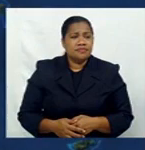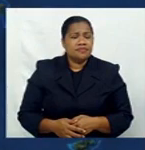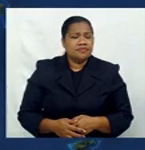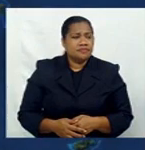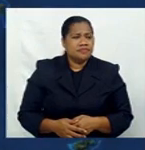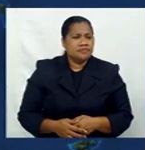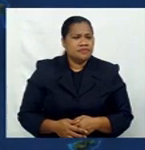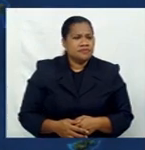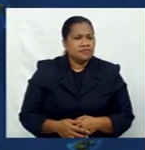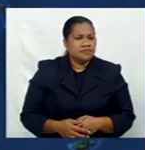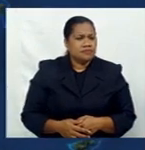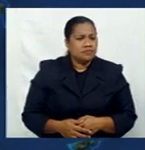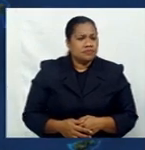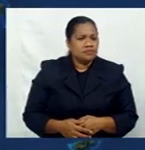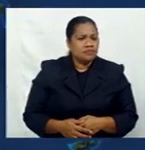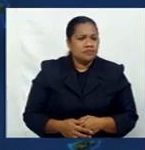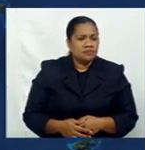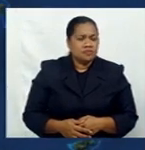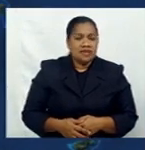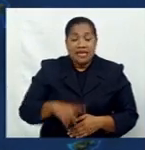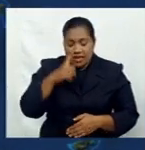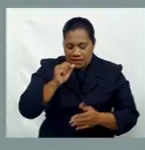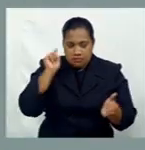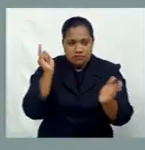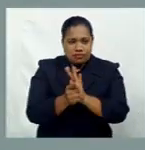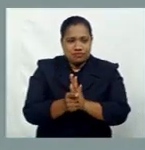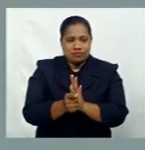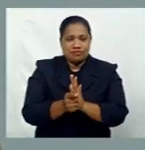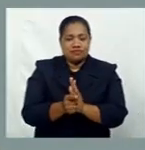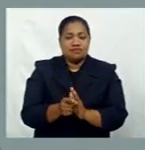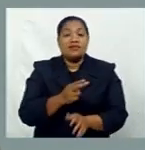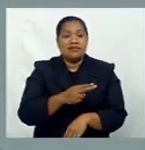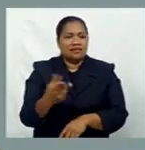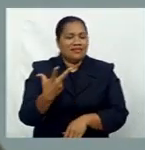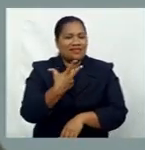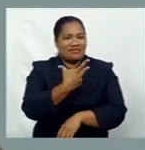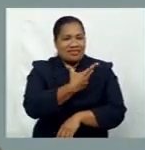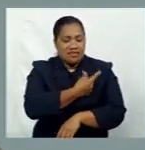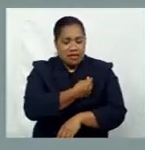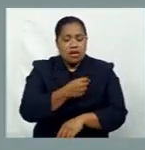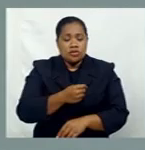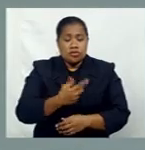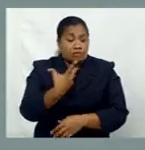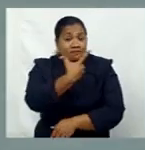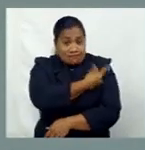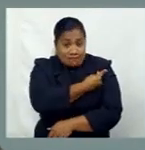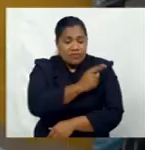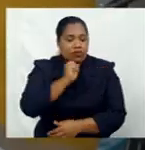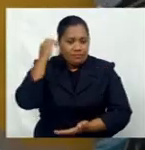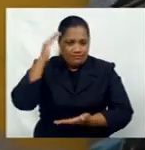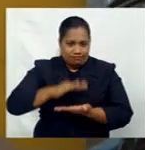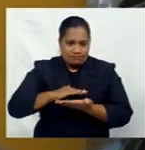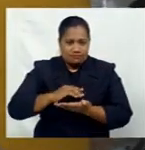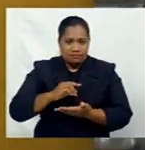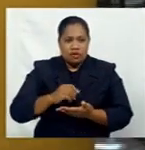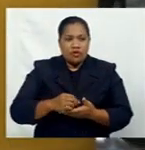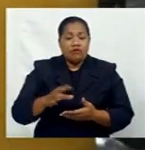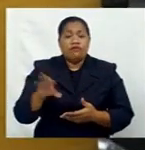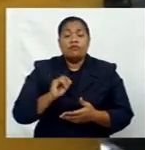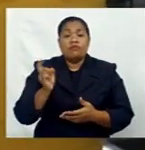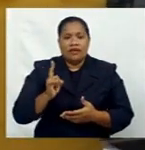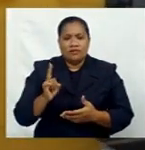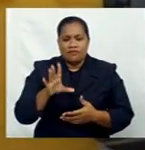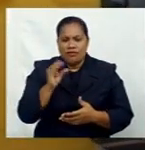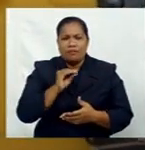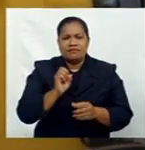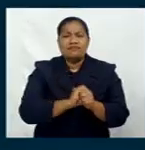diminish over time much quicker than a vaccine. Vaccination will minimize the possibility of getting infected with other variants of the